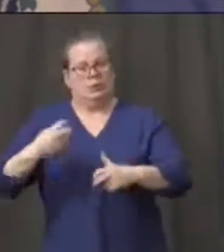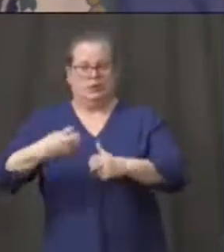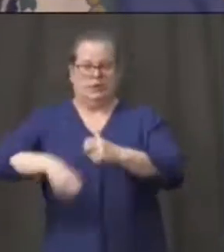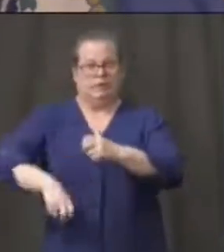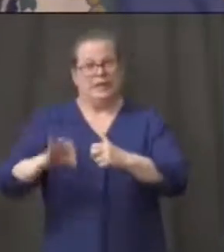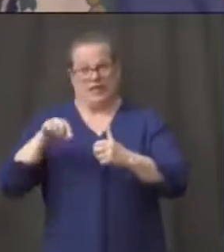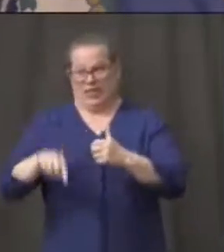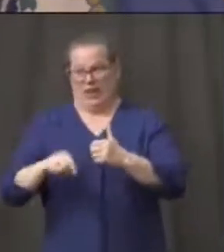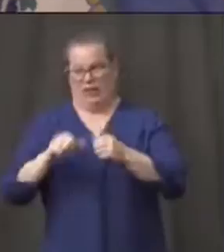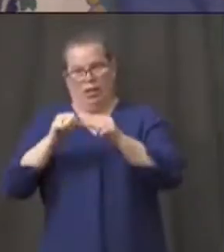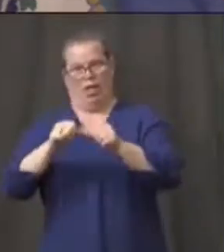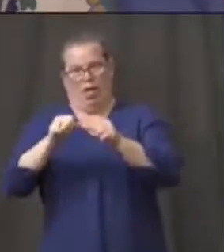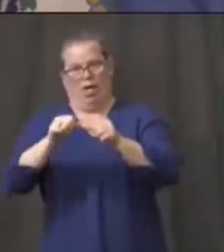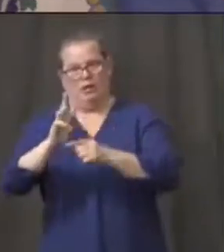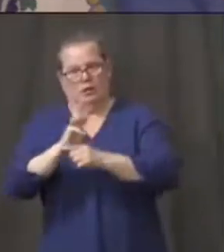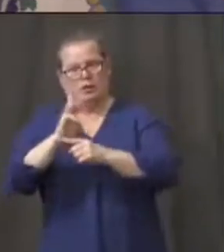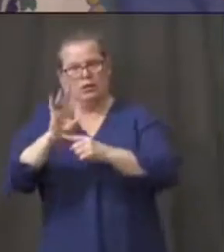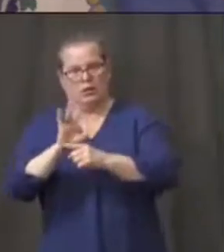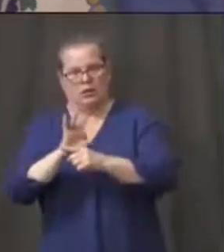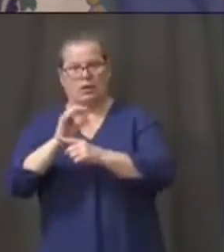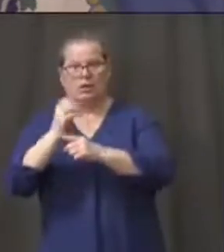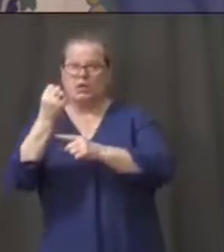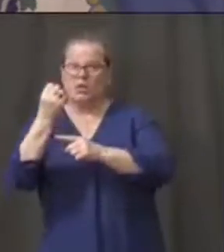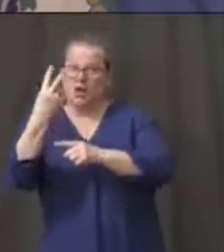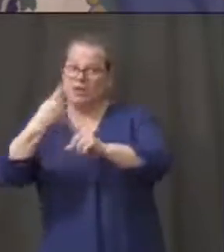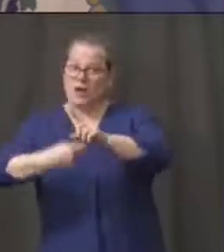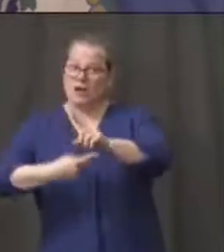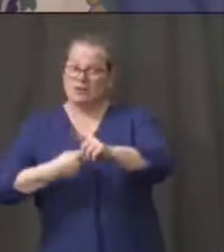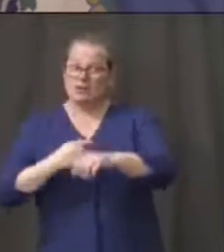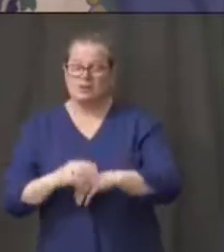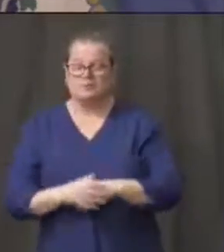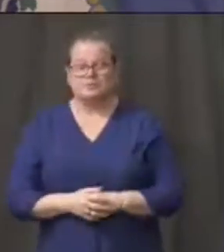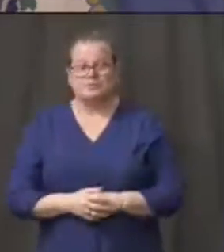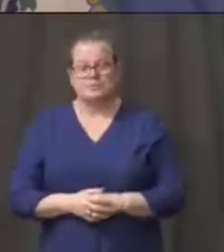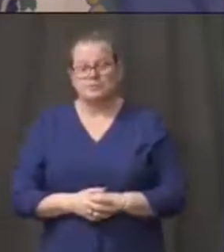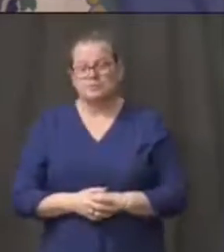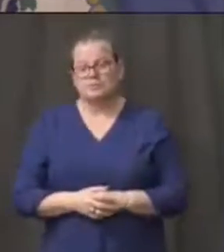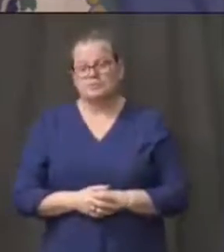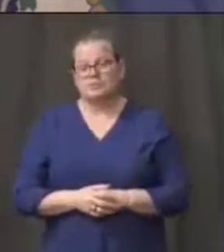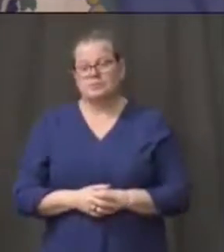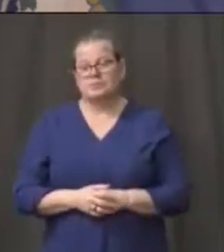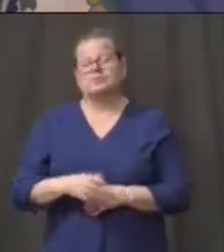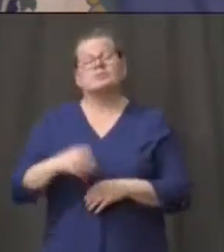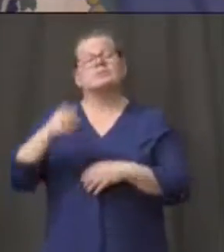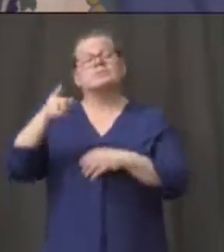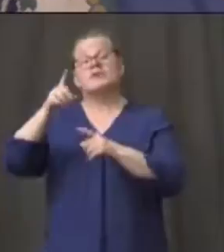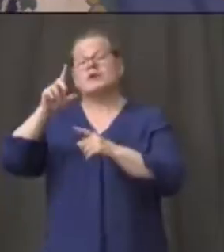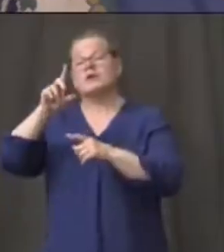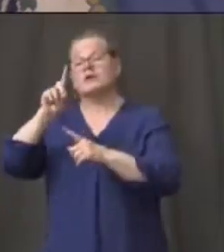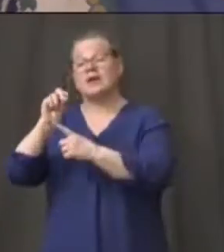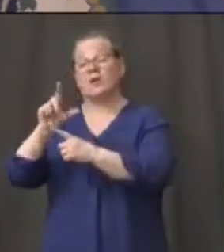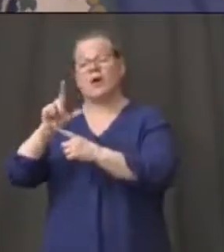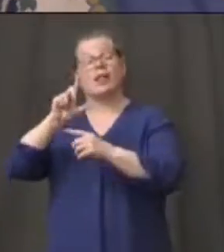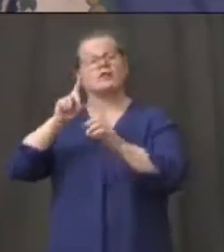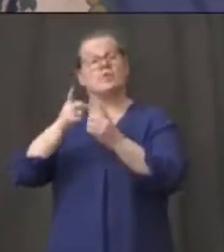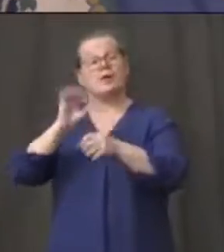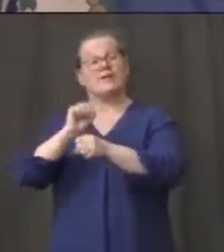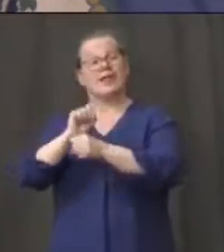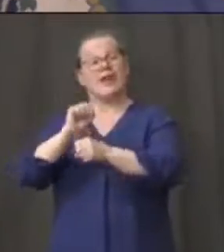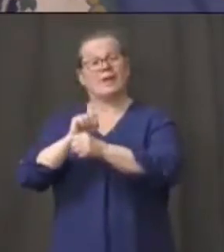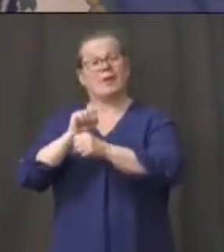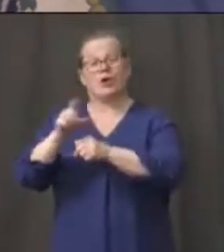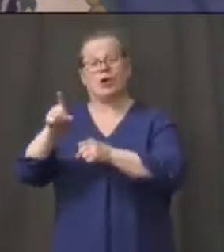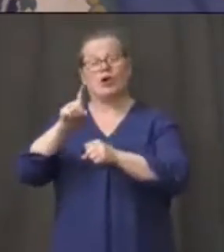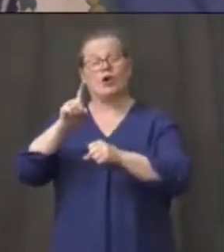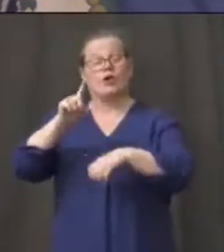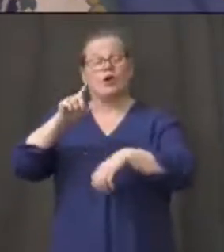months. A shout out to Kurt Westby again. He's over there at Department of Labor. He has now processed over half